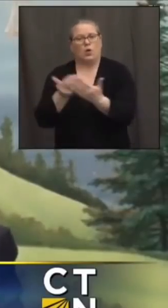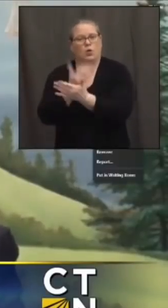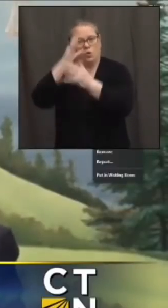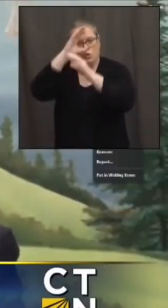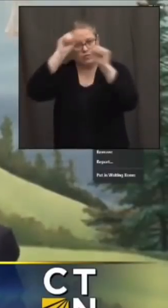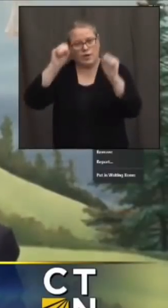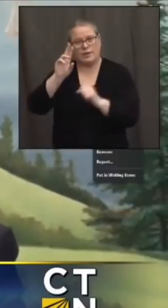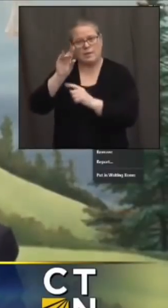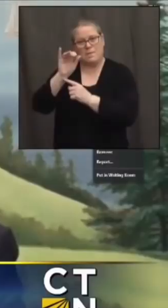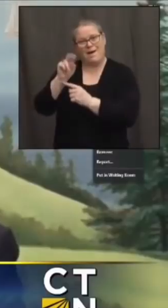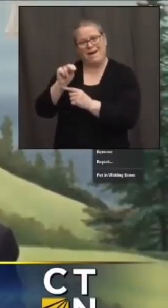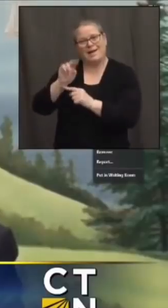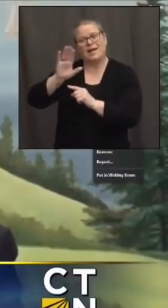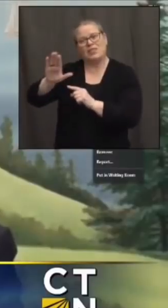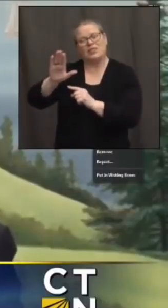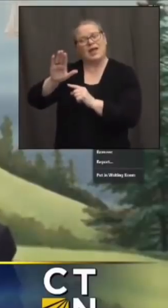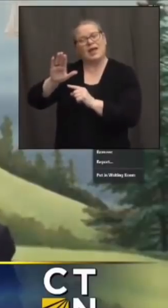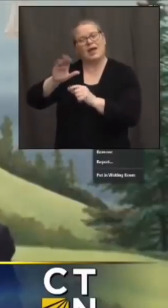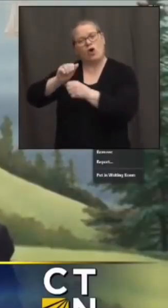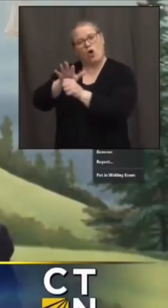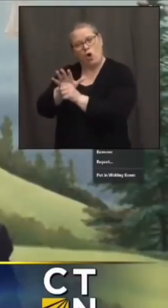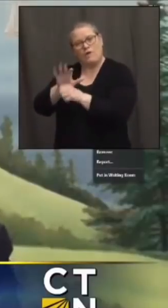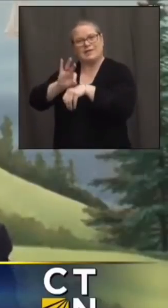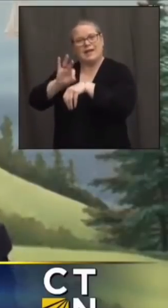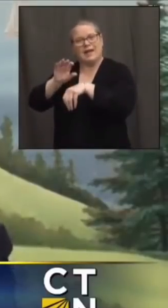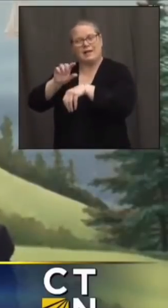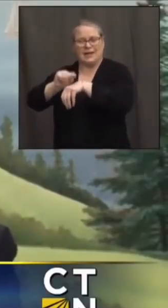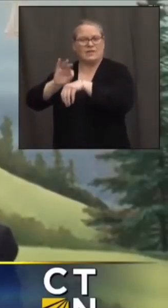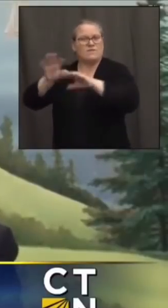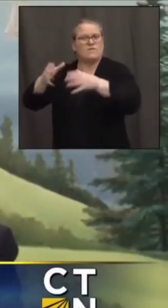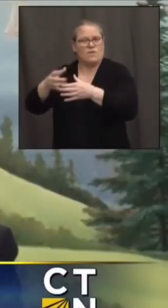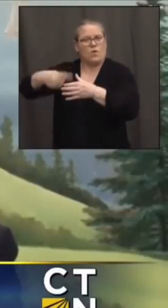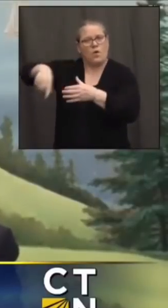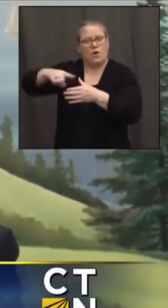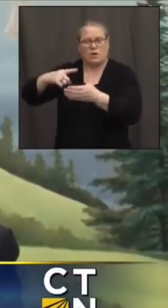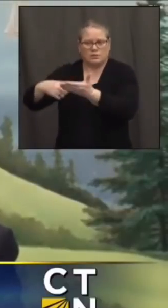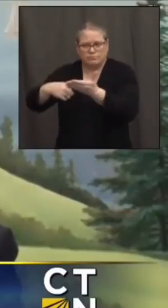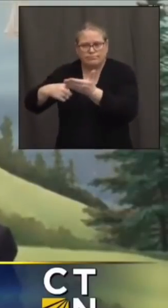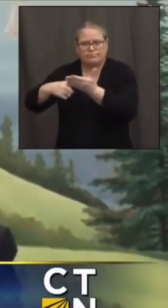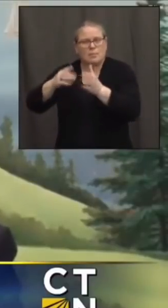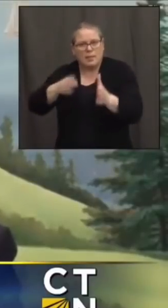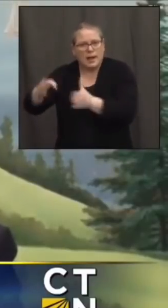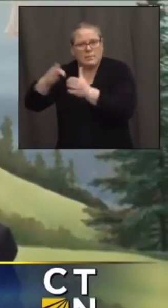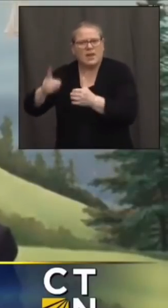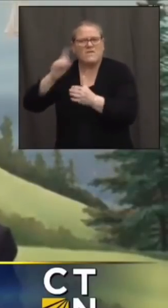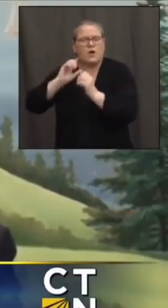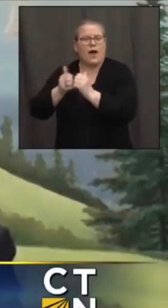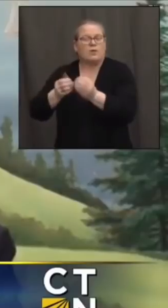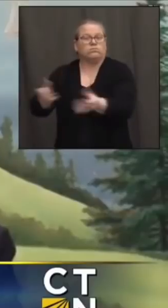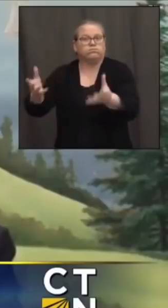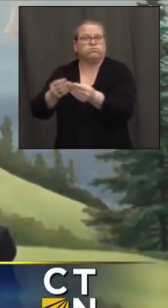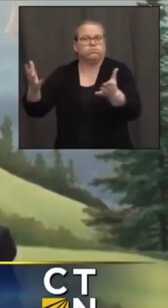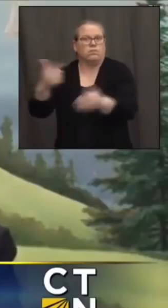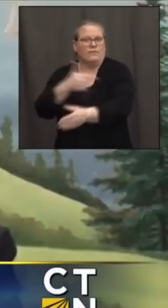earlier um so let's let's wait and see but there are some chances we can speed up that timeline you just